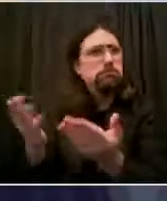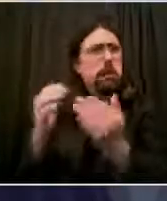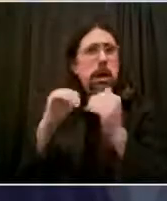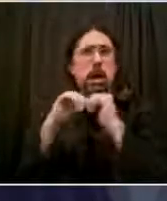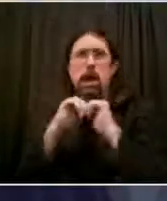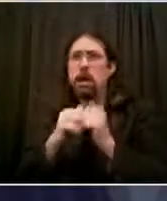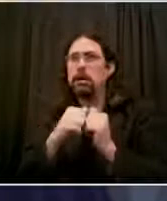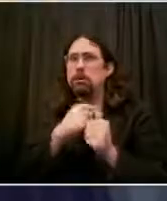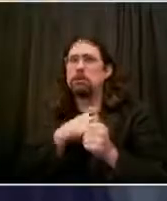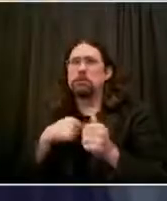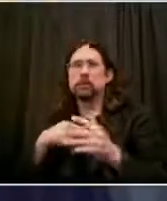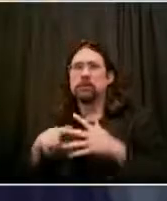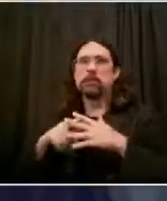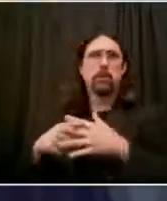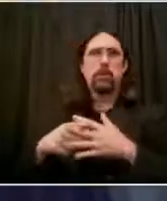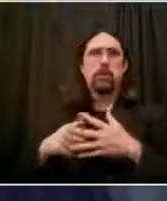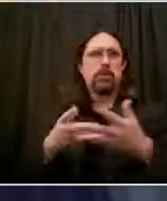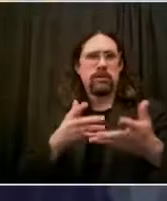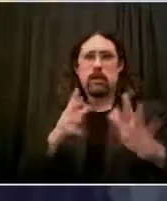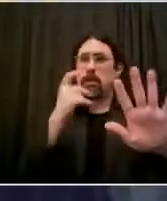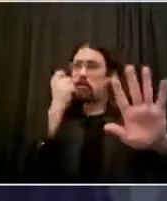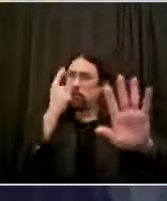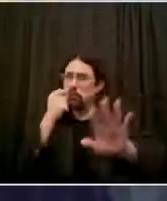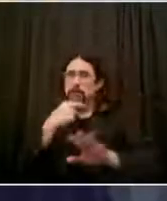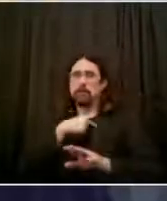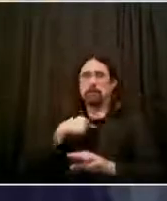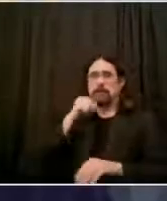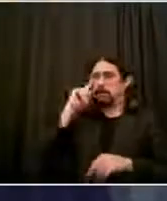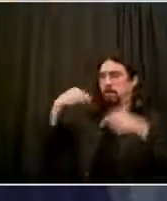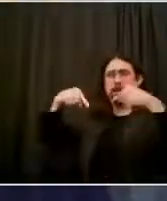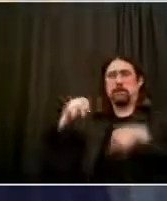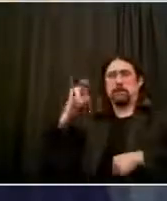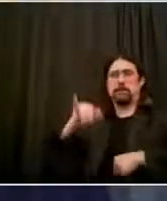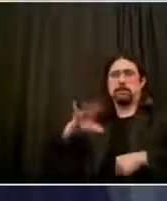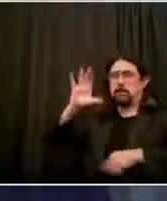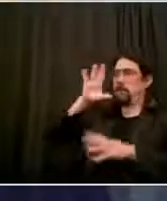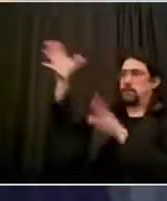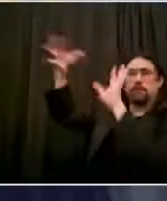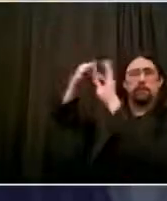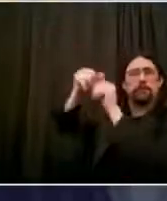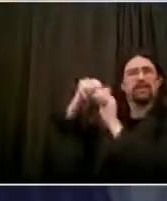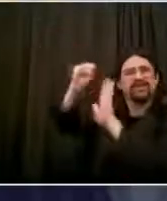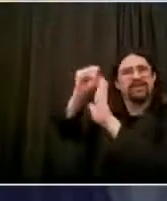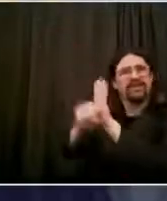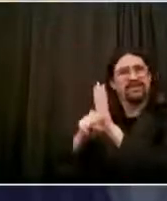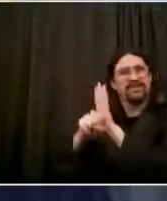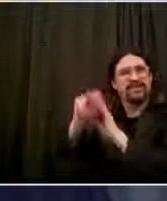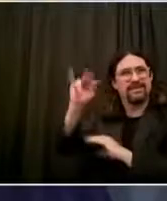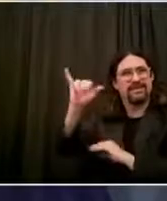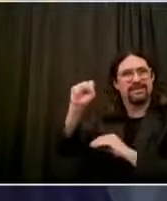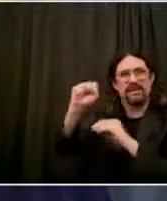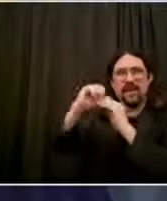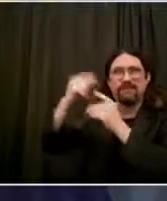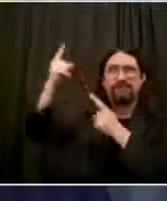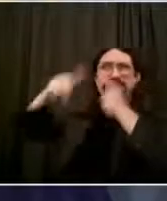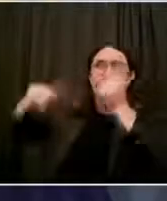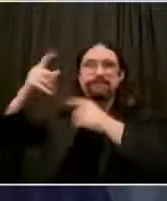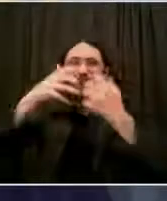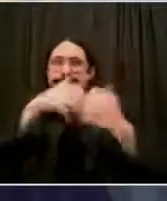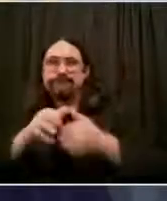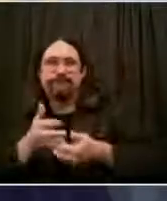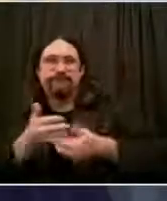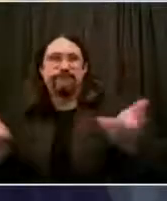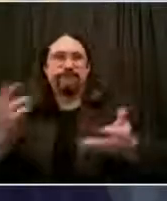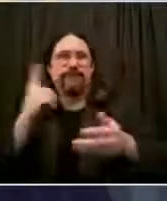There's been suggestions both ways, including us asking faith leaders to take the lead and helping people understand how to be safe. But we will be